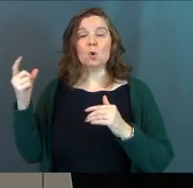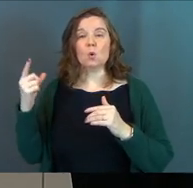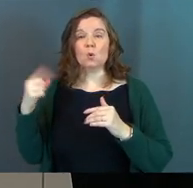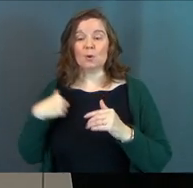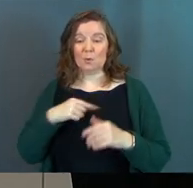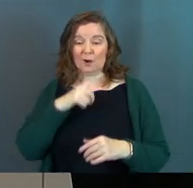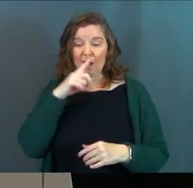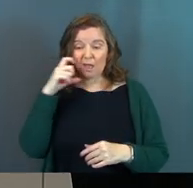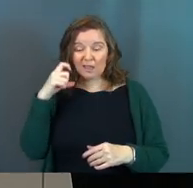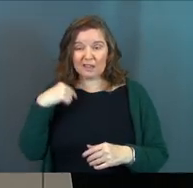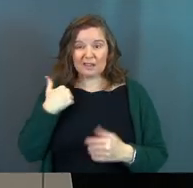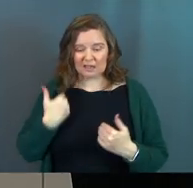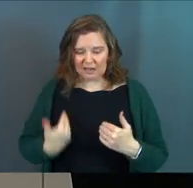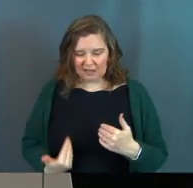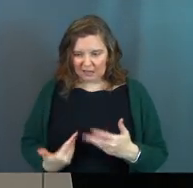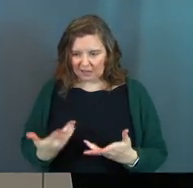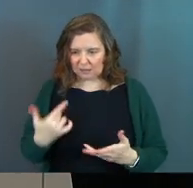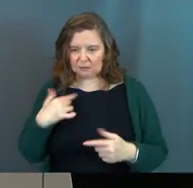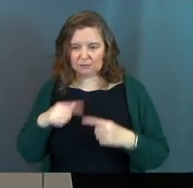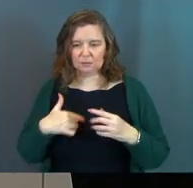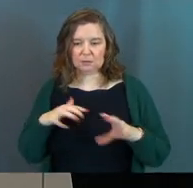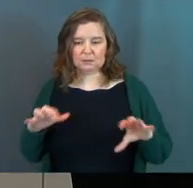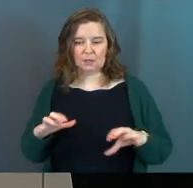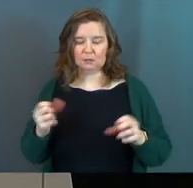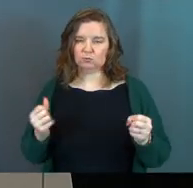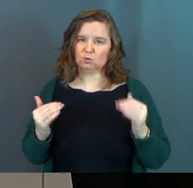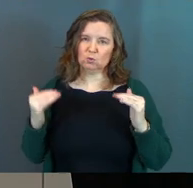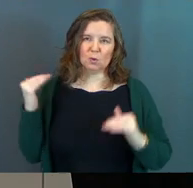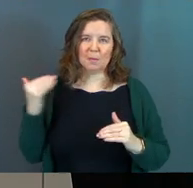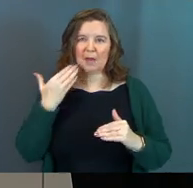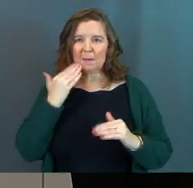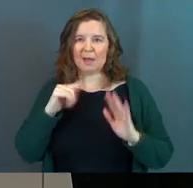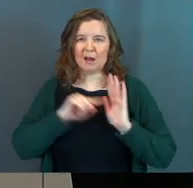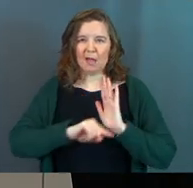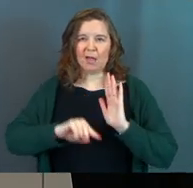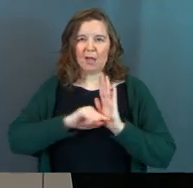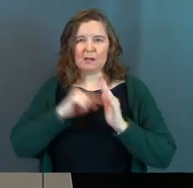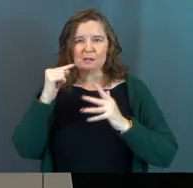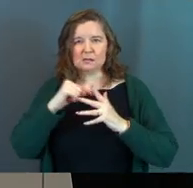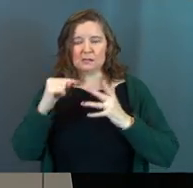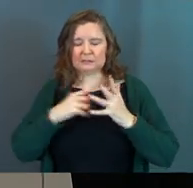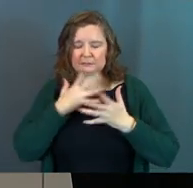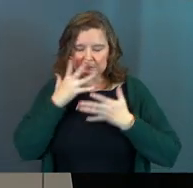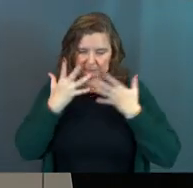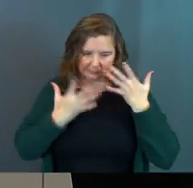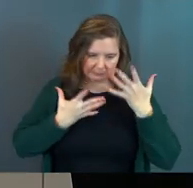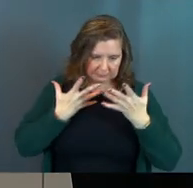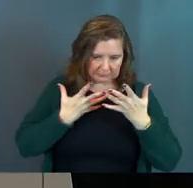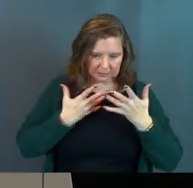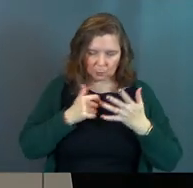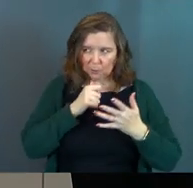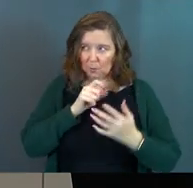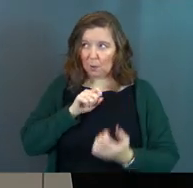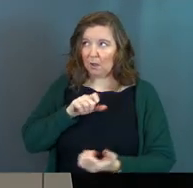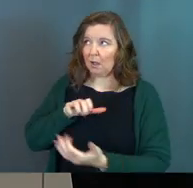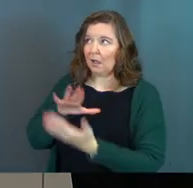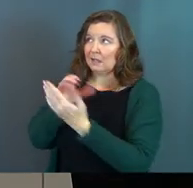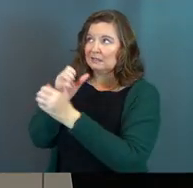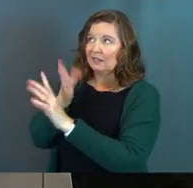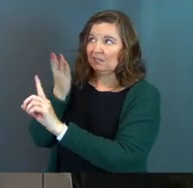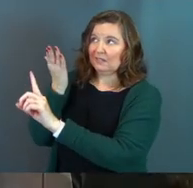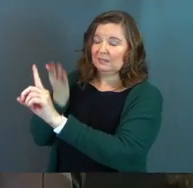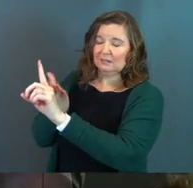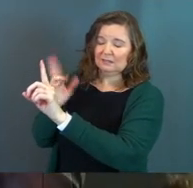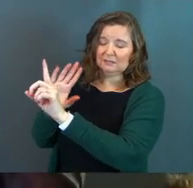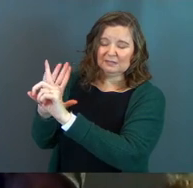when we're ugly and when we've done too much bad stuff and we're ashamed, we won't go to Saviors like